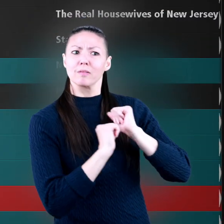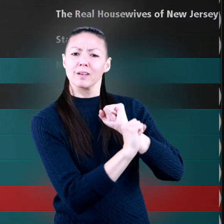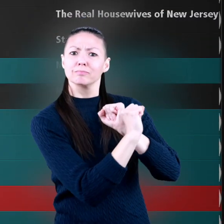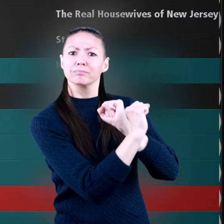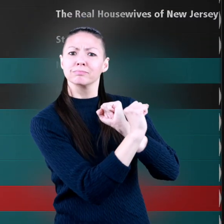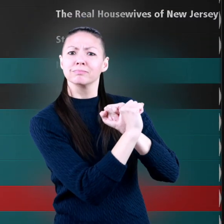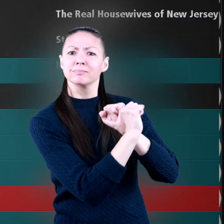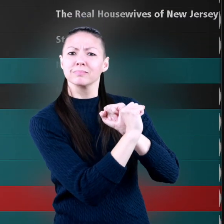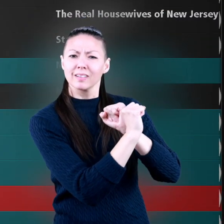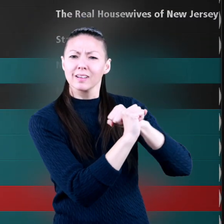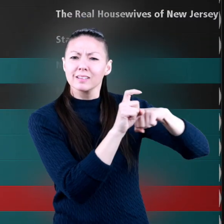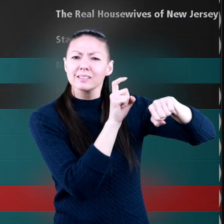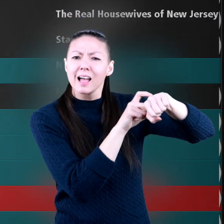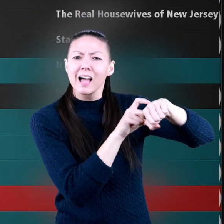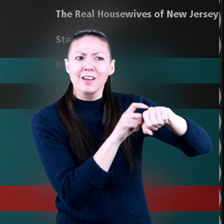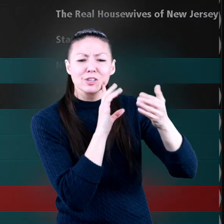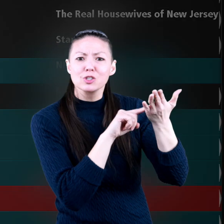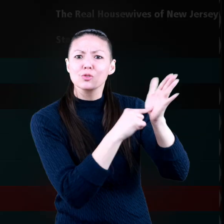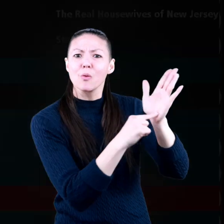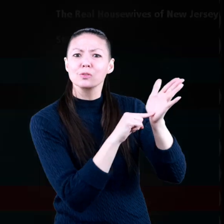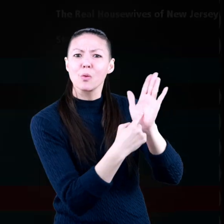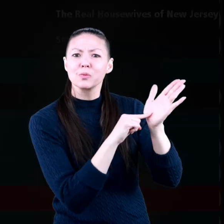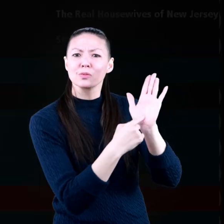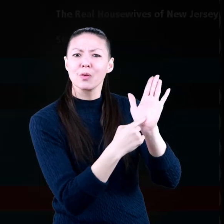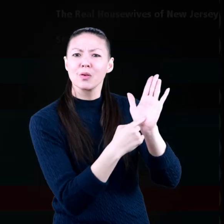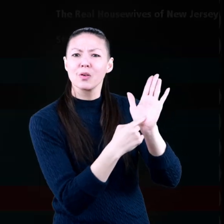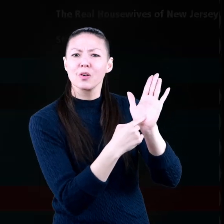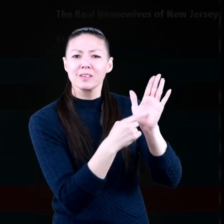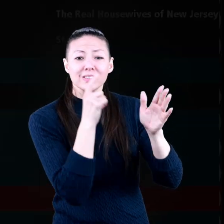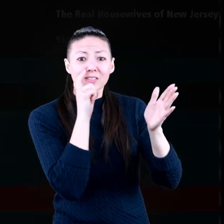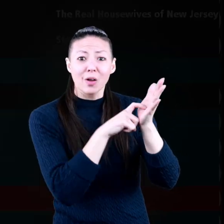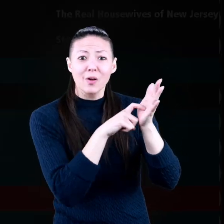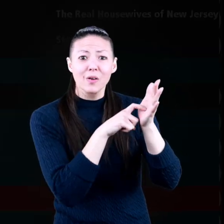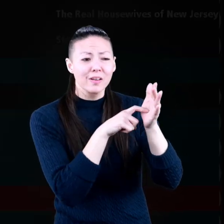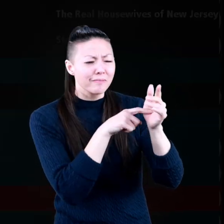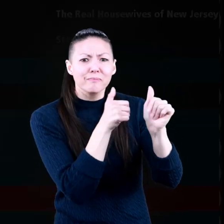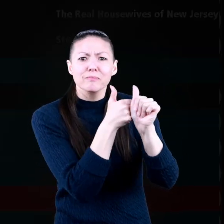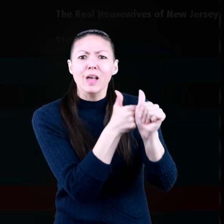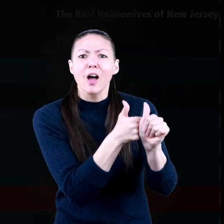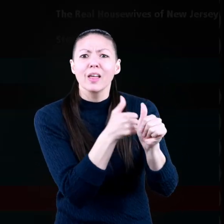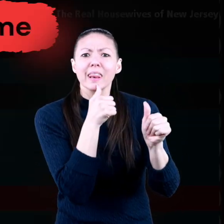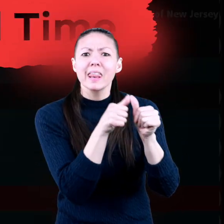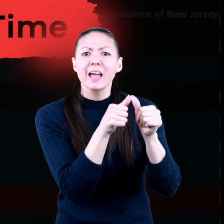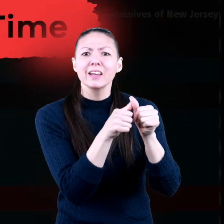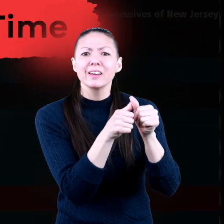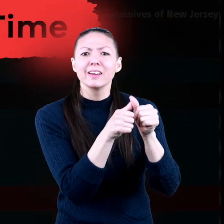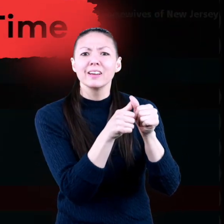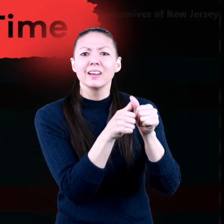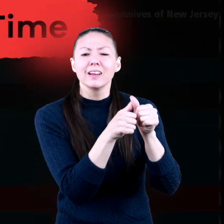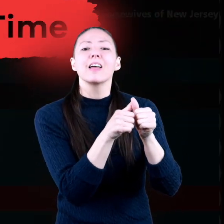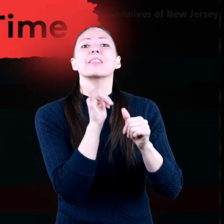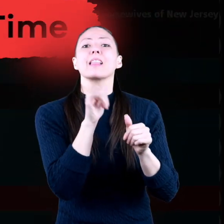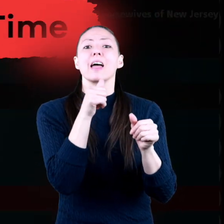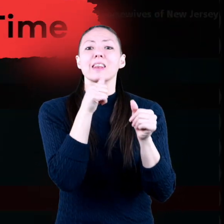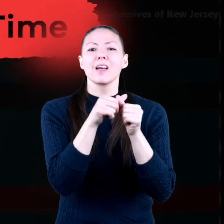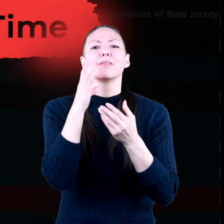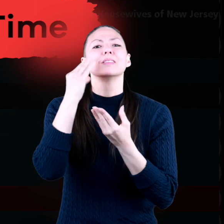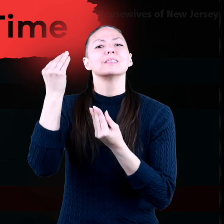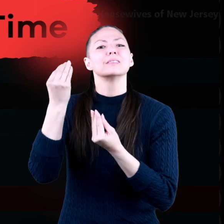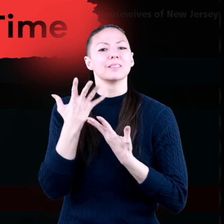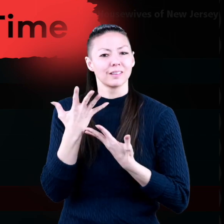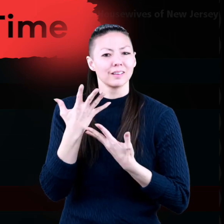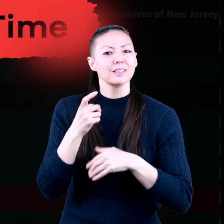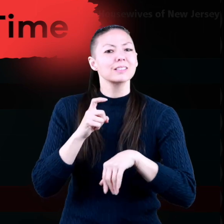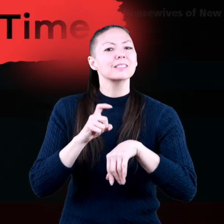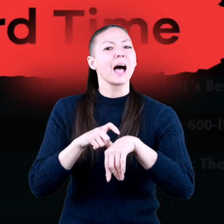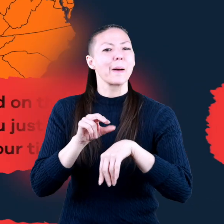along with the time they will be shown? Often, you will see the time followed by letters. Those letters tell us the